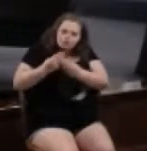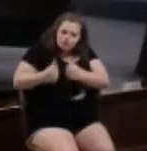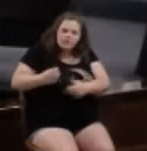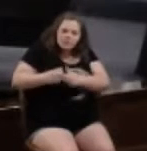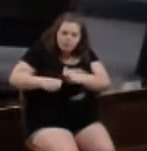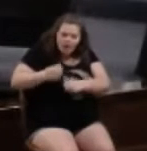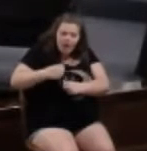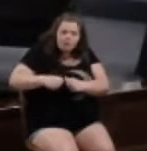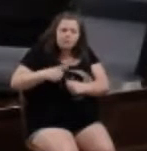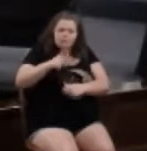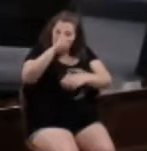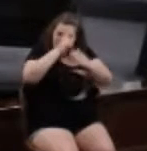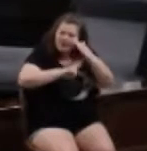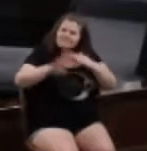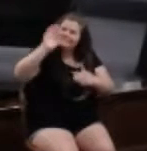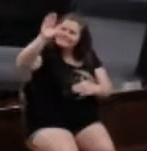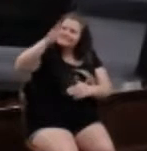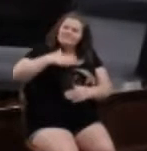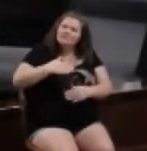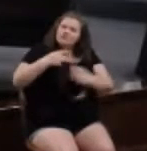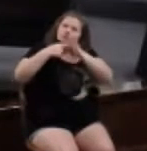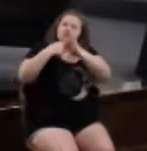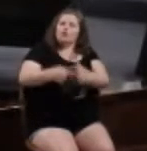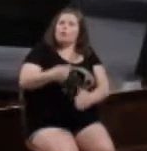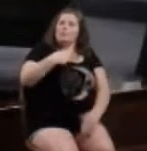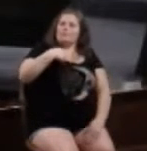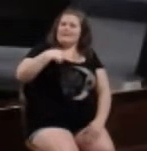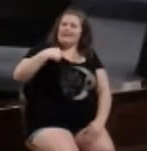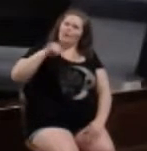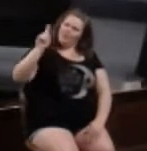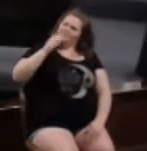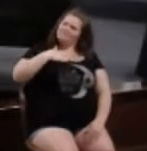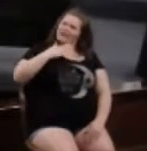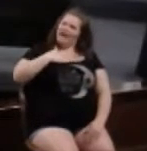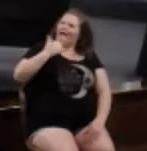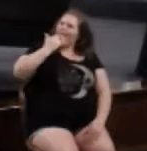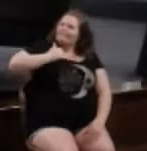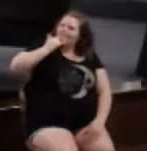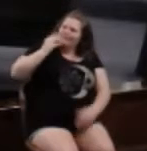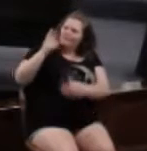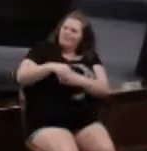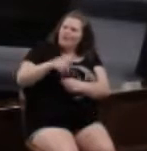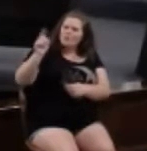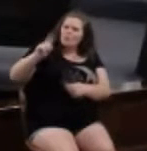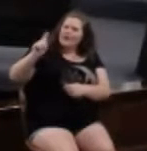to point out to you, to you, where is your involvement in this conflict.